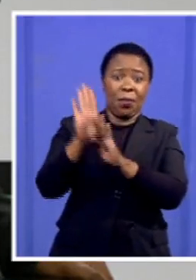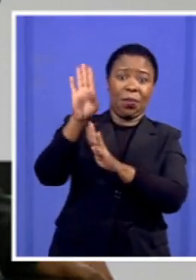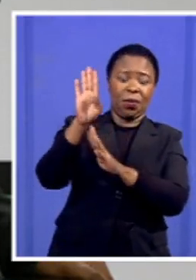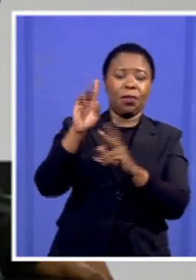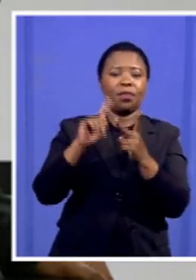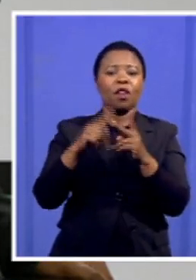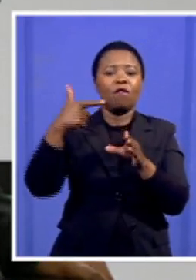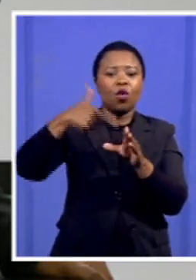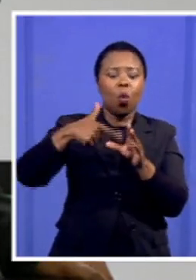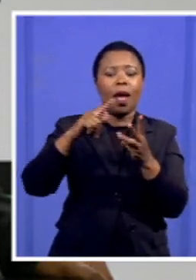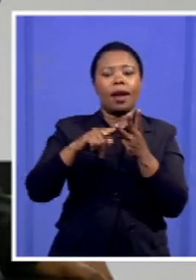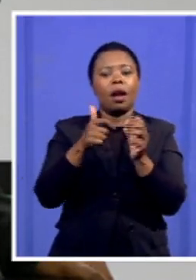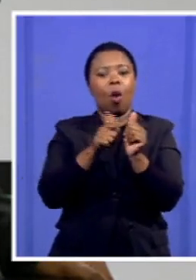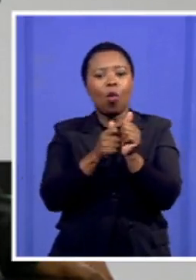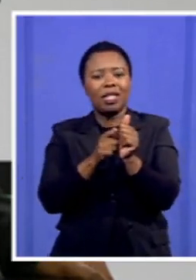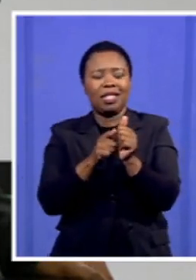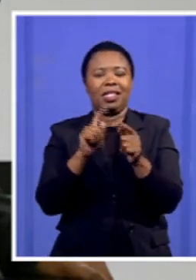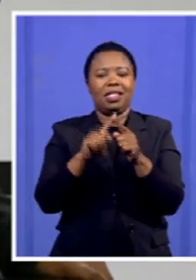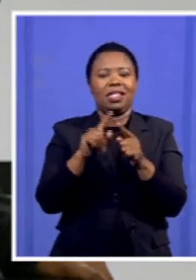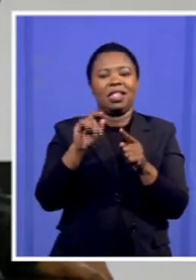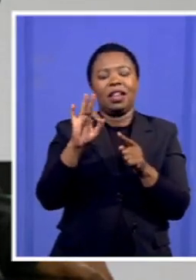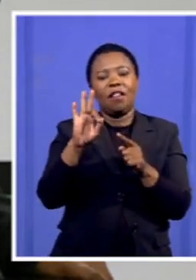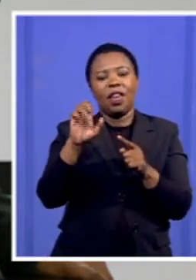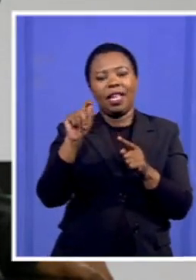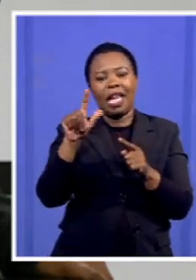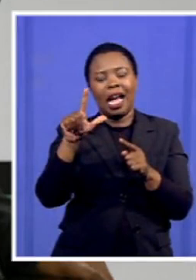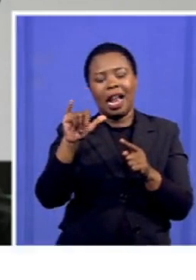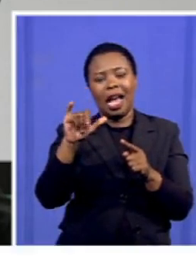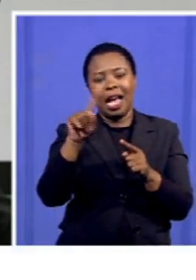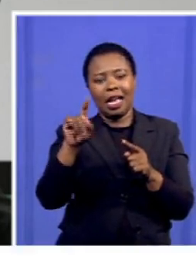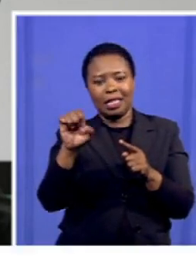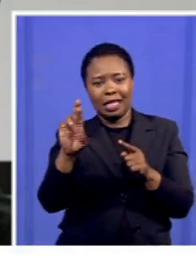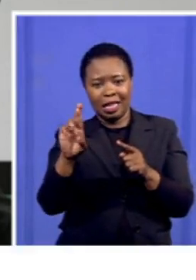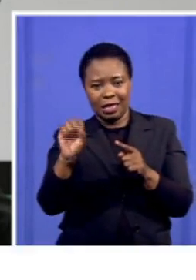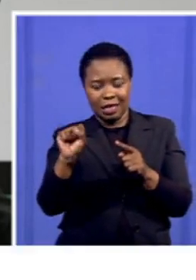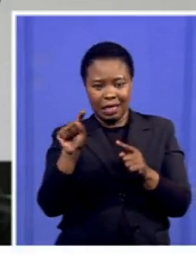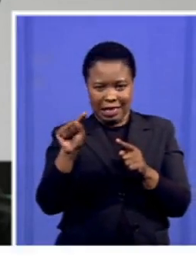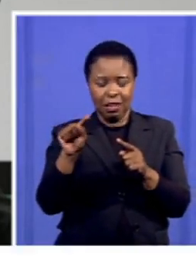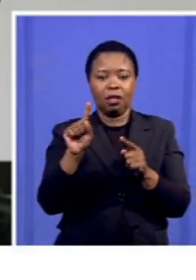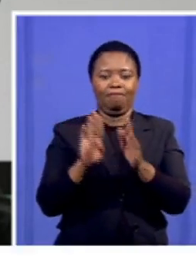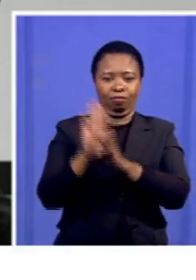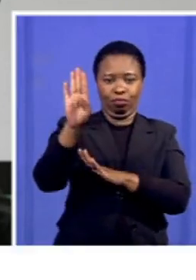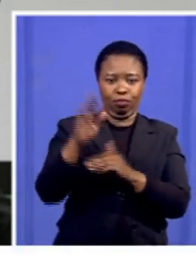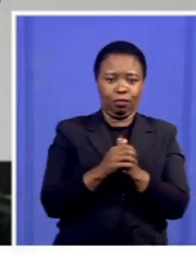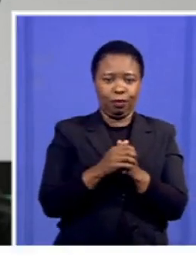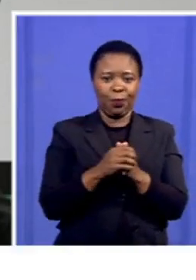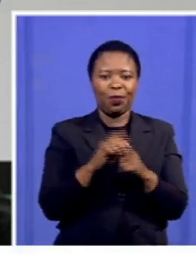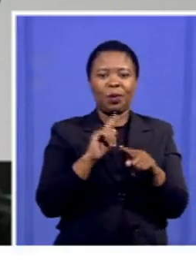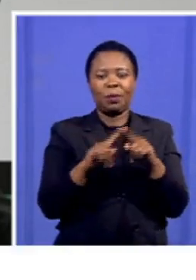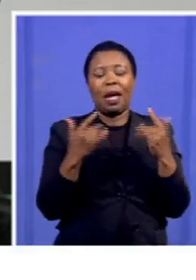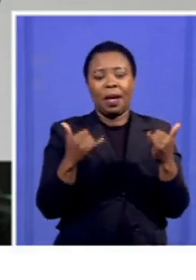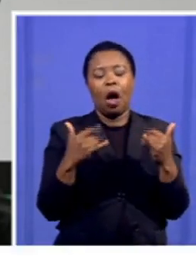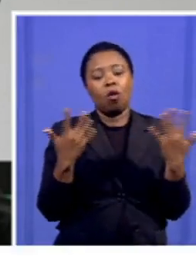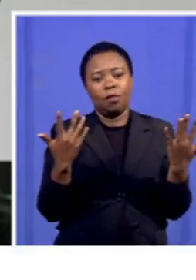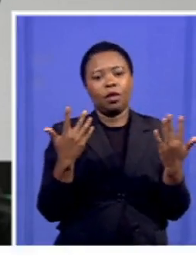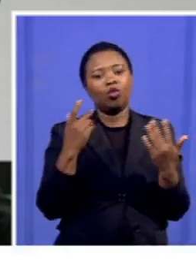wheat, and fertilisers. The long-run implication for global trade and investment will, however, take longer to understand